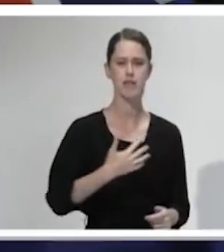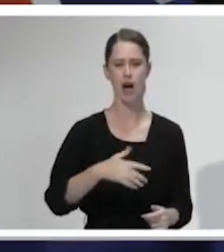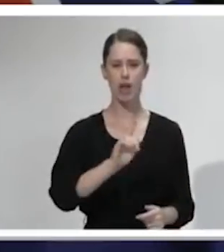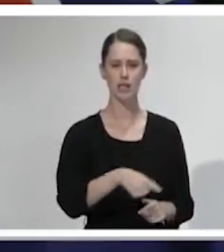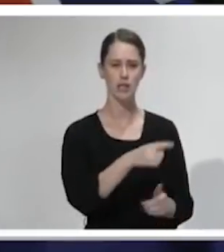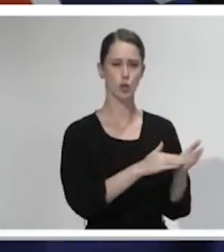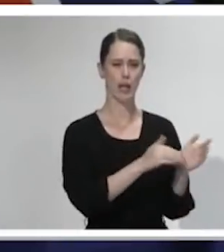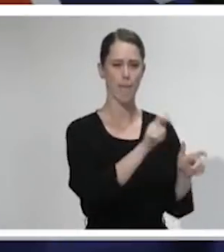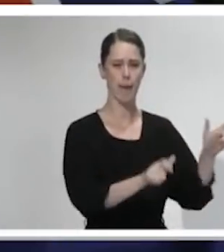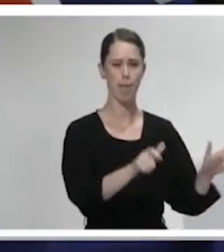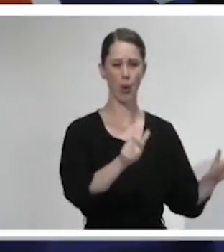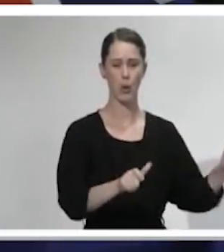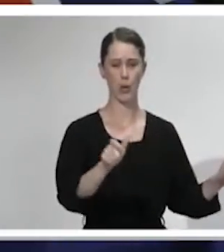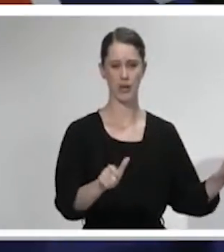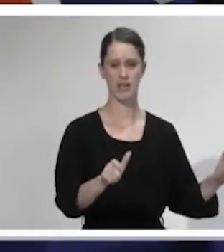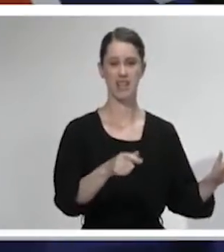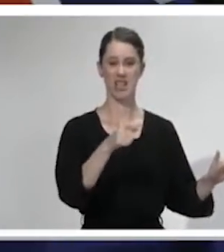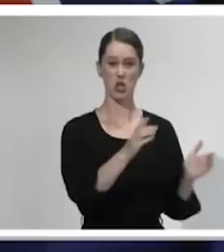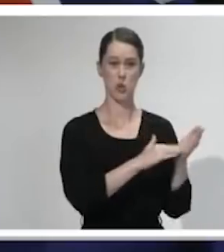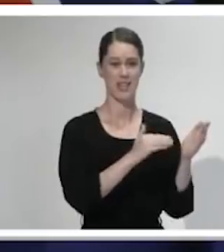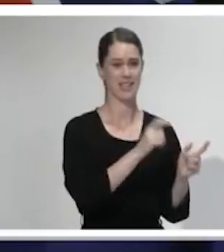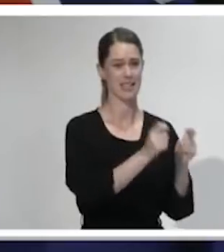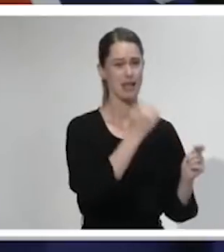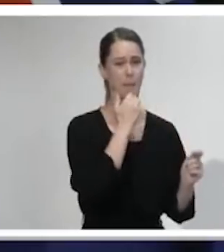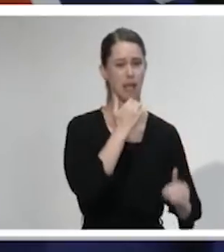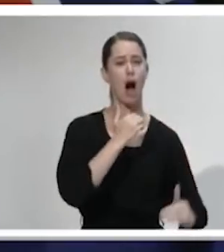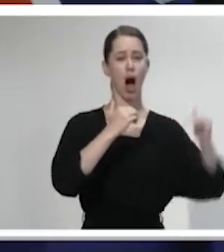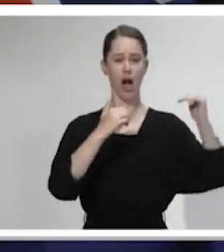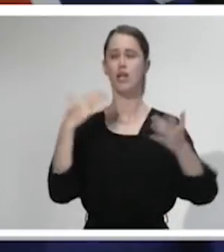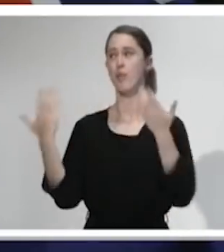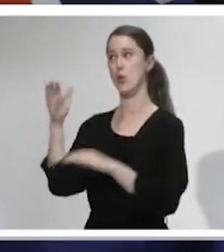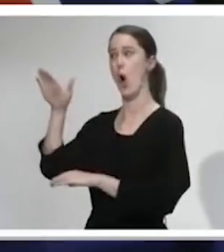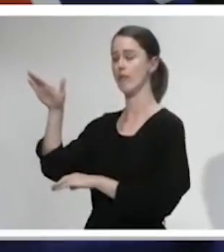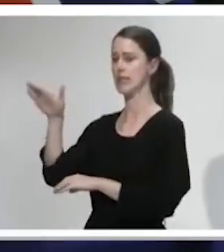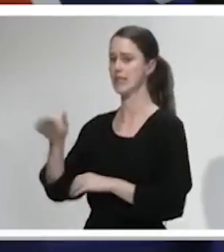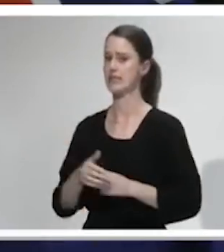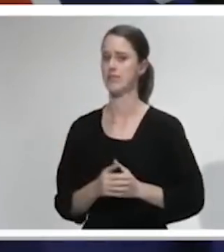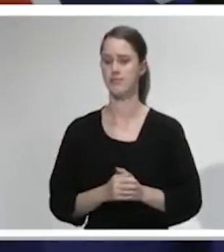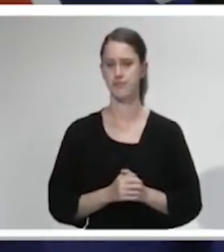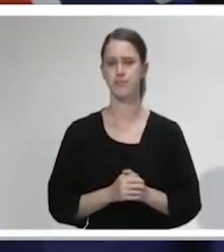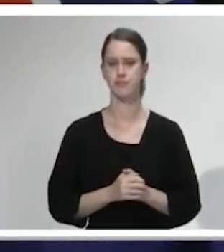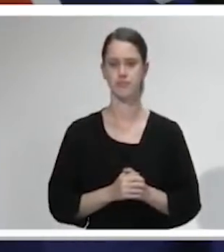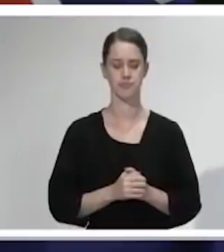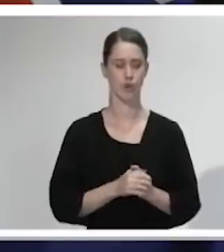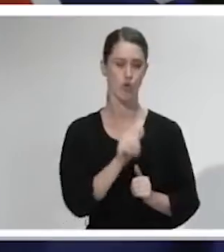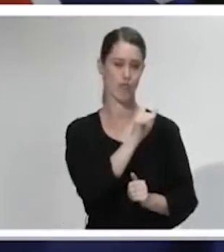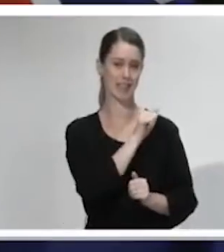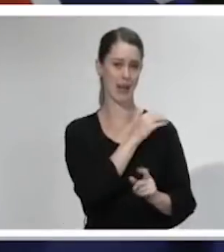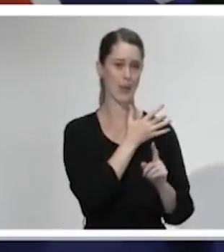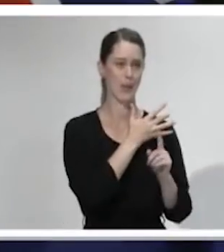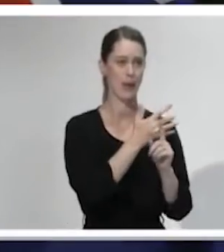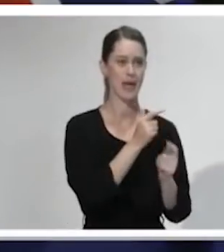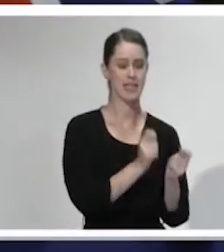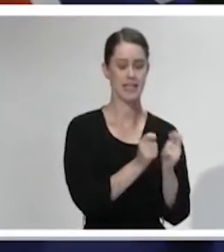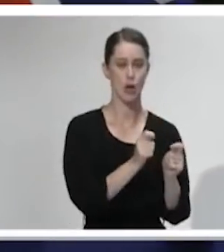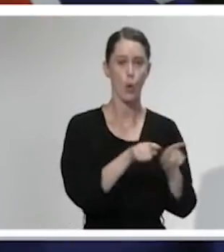One of the highest testing rates per capita in the world. In the last few days, we expanded testing to include